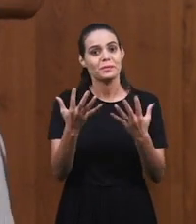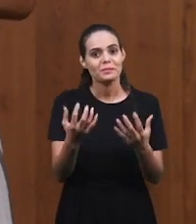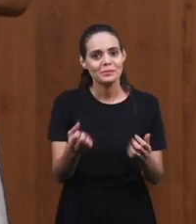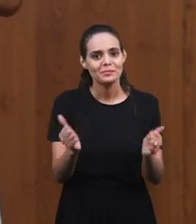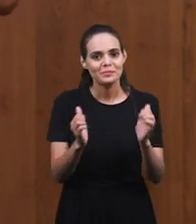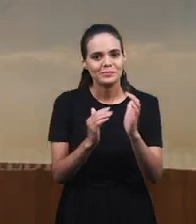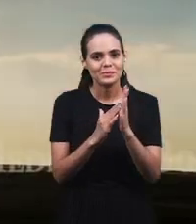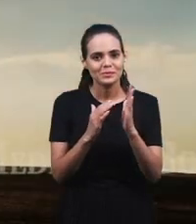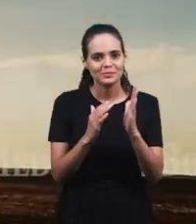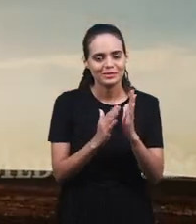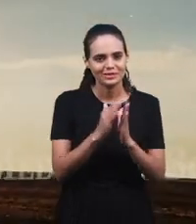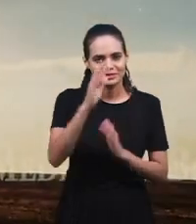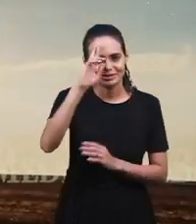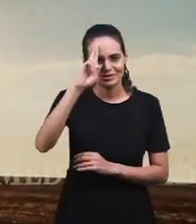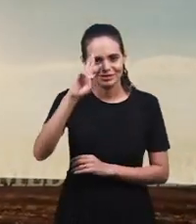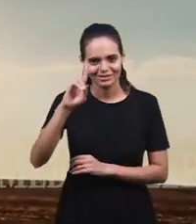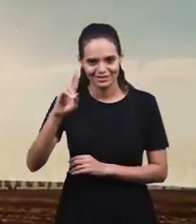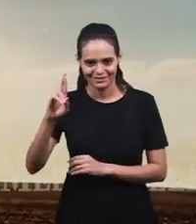Amen. Amen.